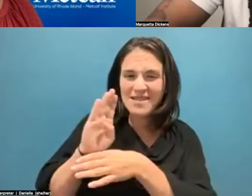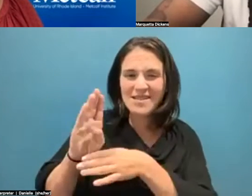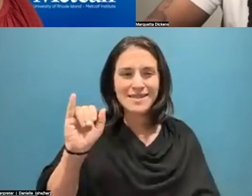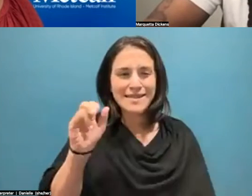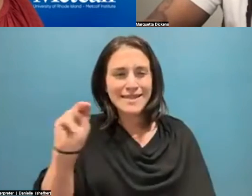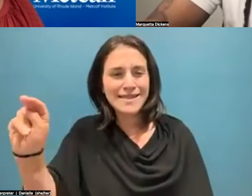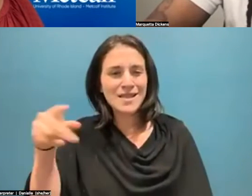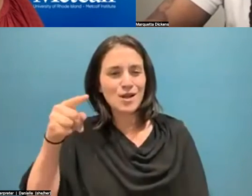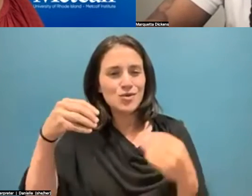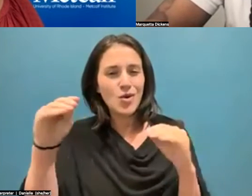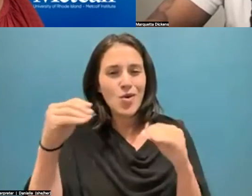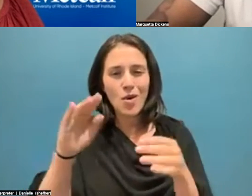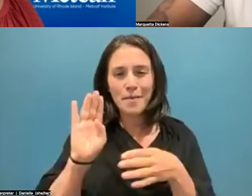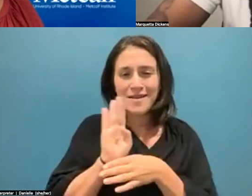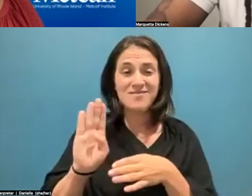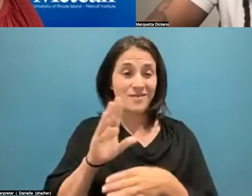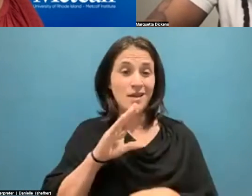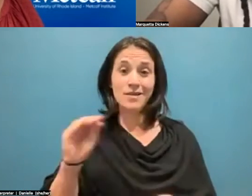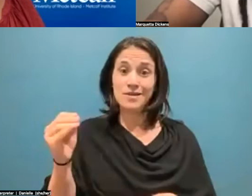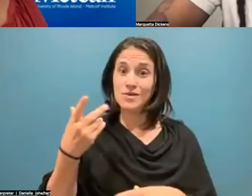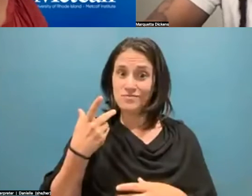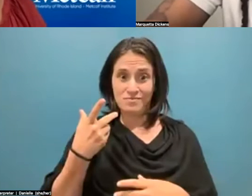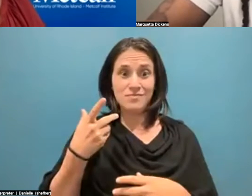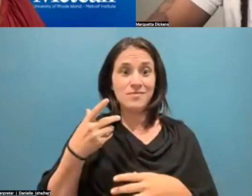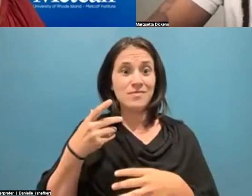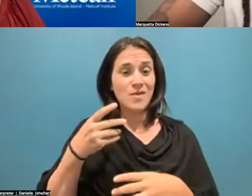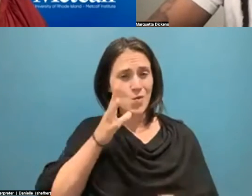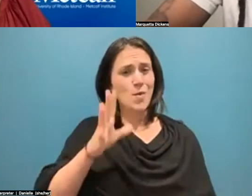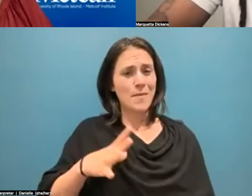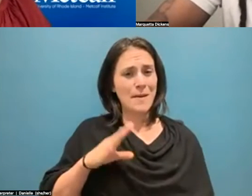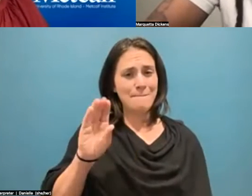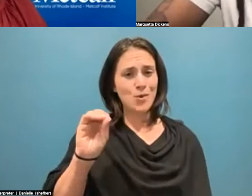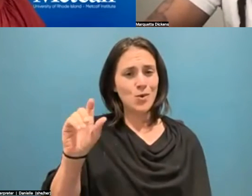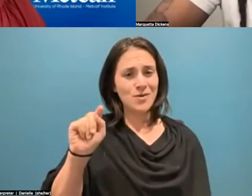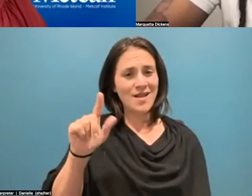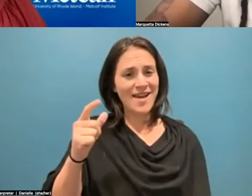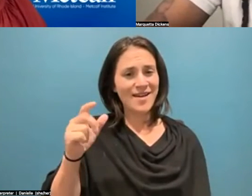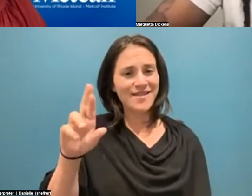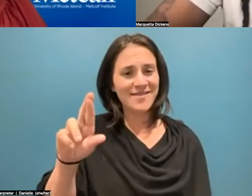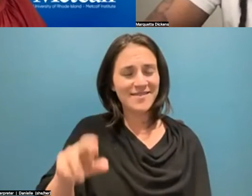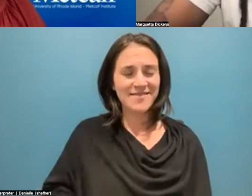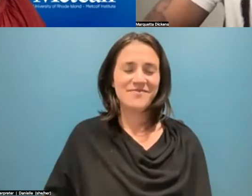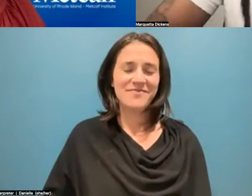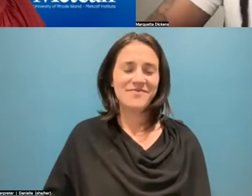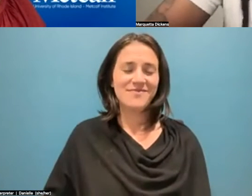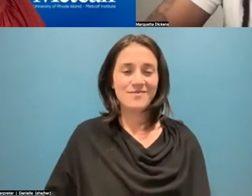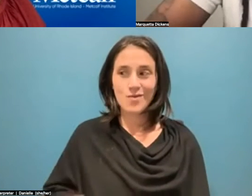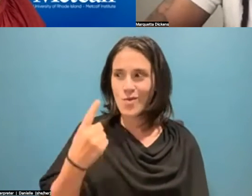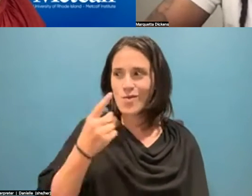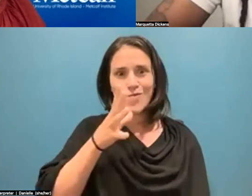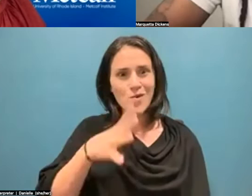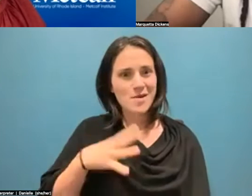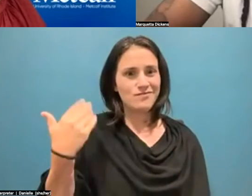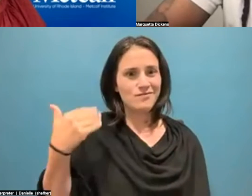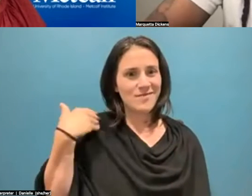store, and she was a bootlegger, believe it or not. A woman in the 1920s is pretty funny